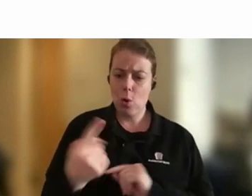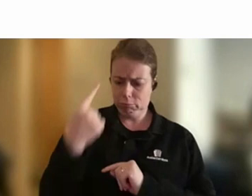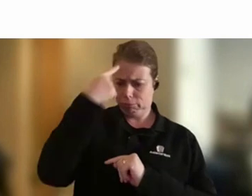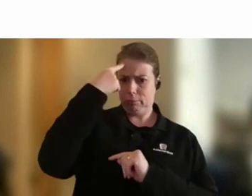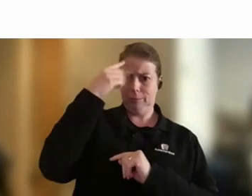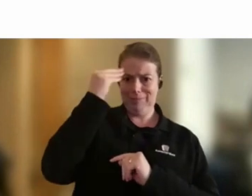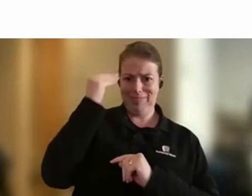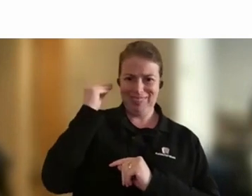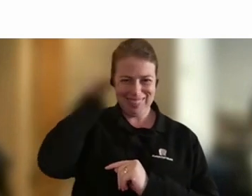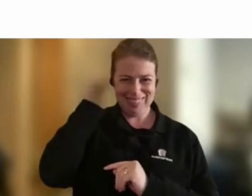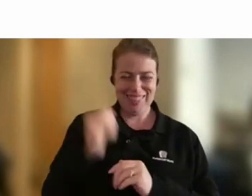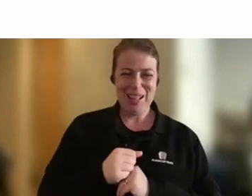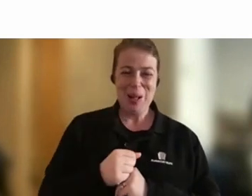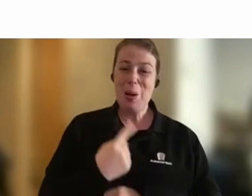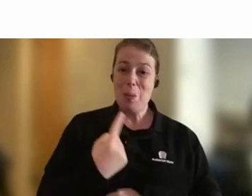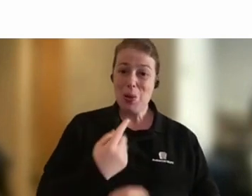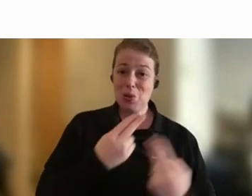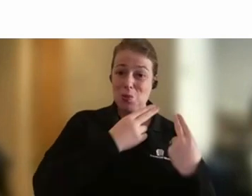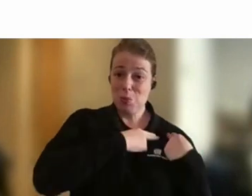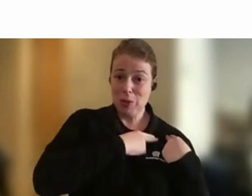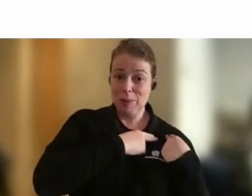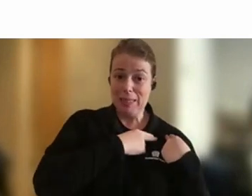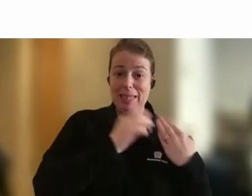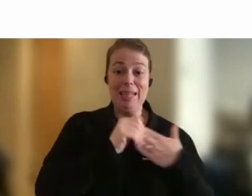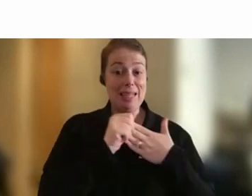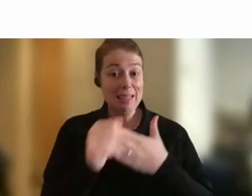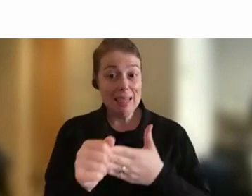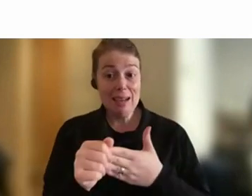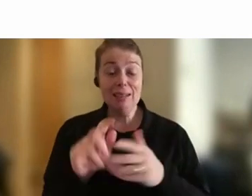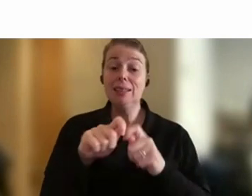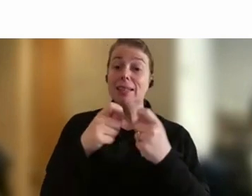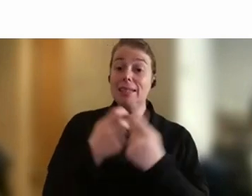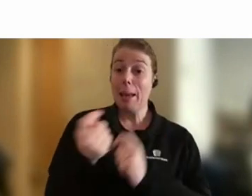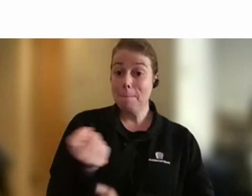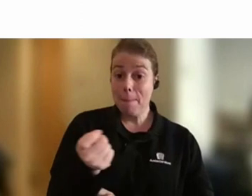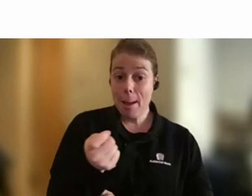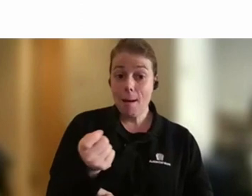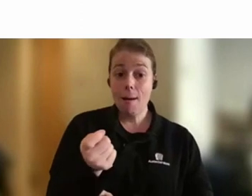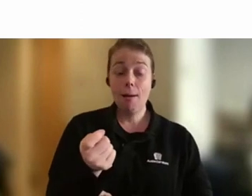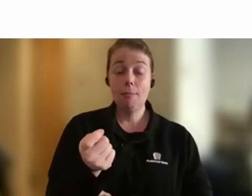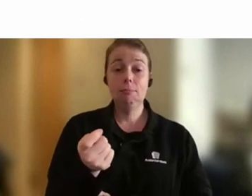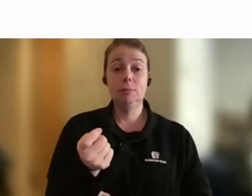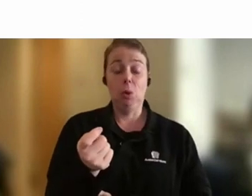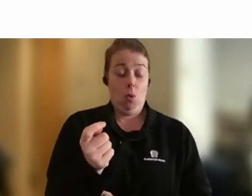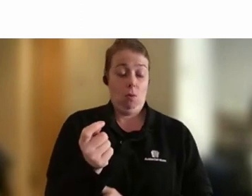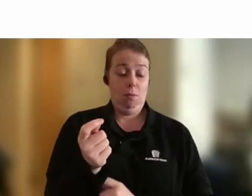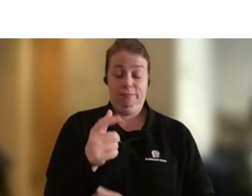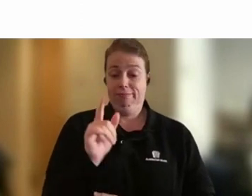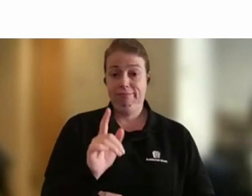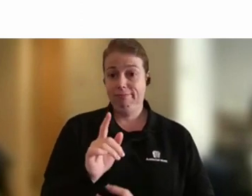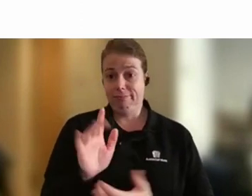responsibility, whether as a leader, as a team member, or however we're fitting into the actual structure,